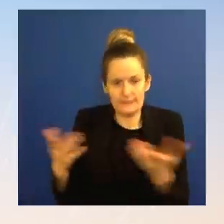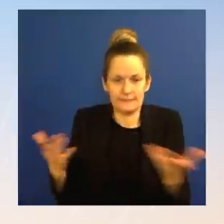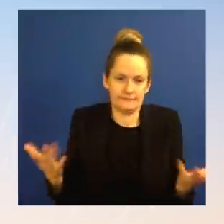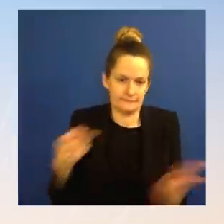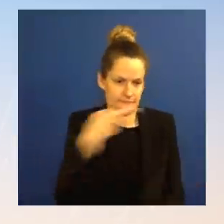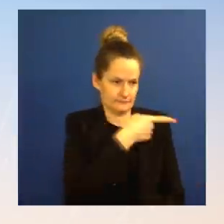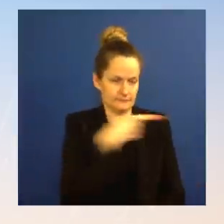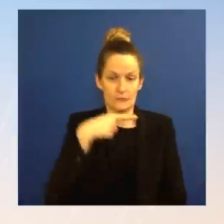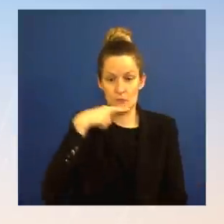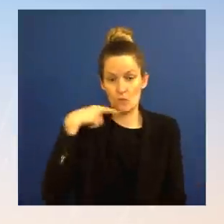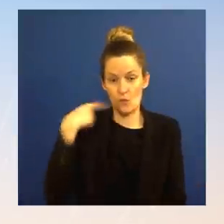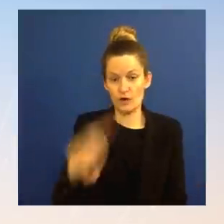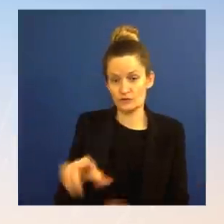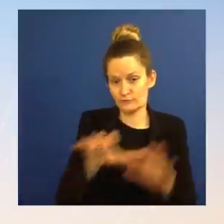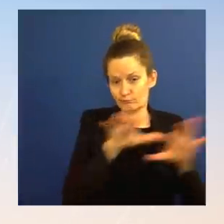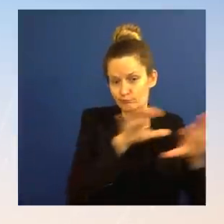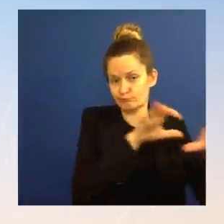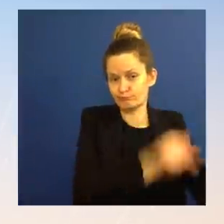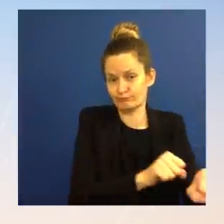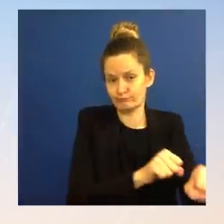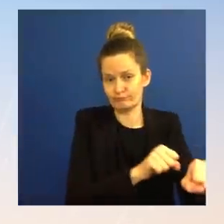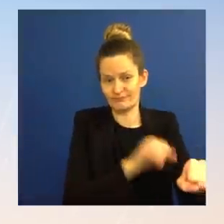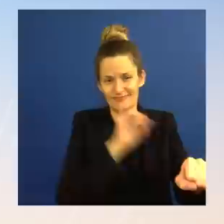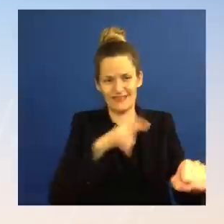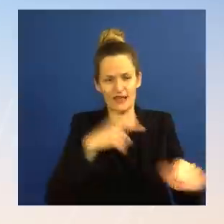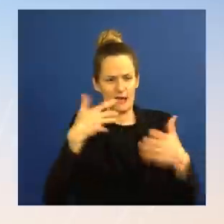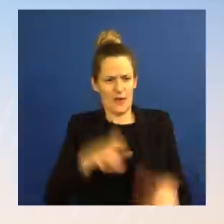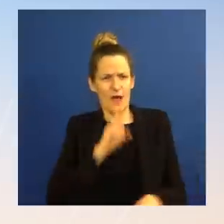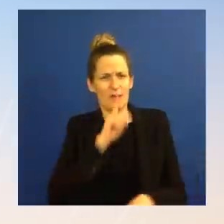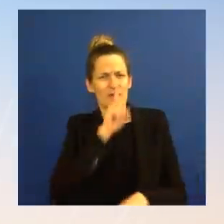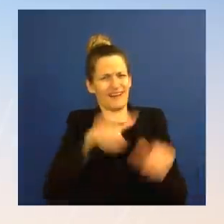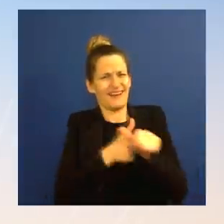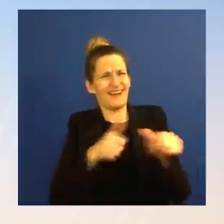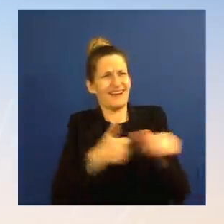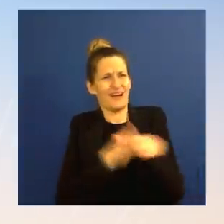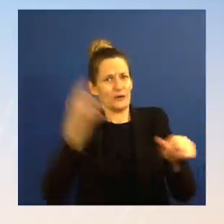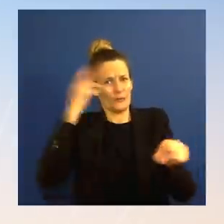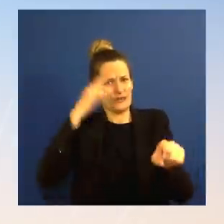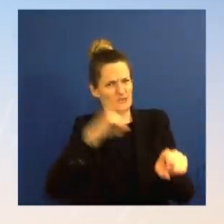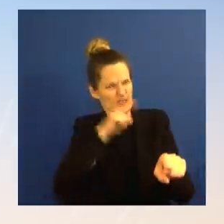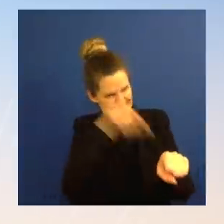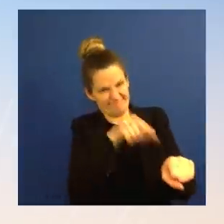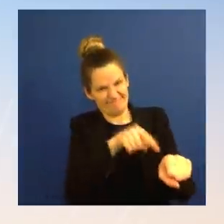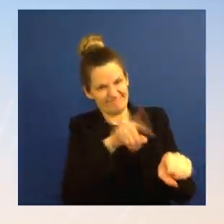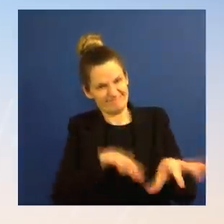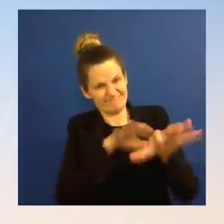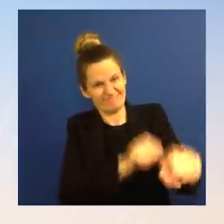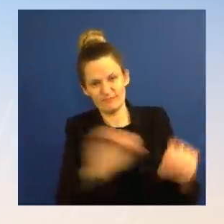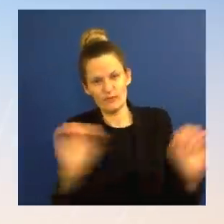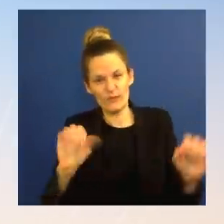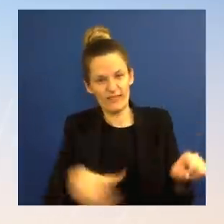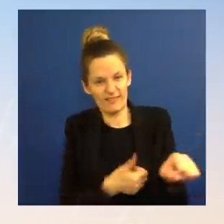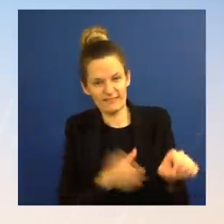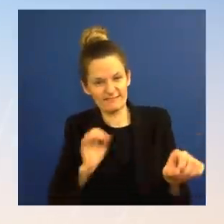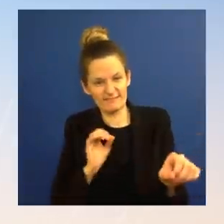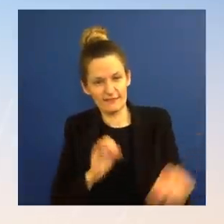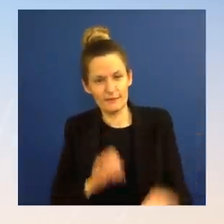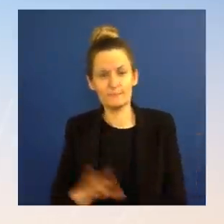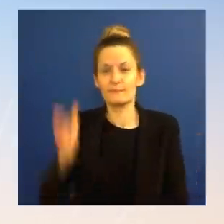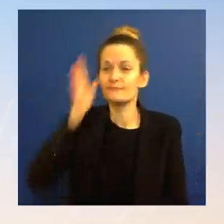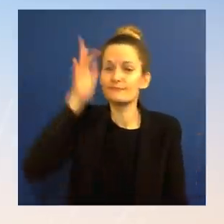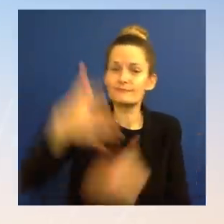a direct impact of his aggression. In terms of future leadership, obviously, that would be for NATO partners to determine.